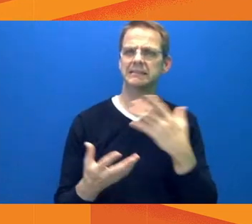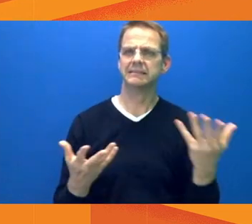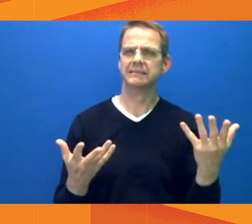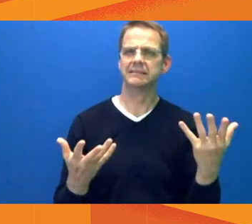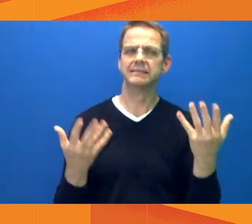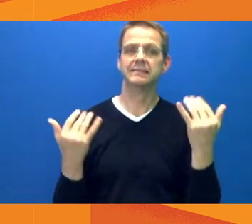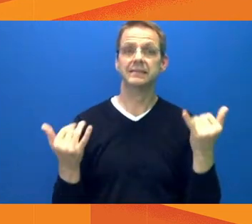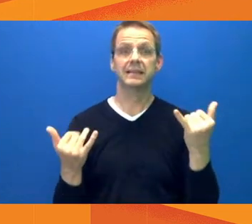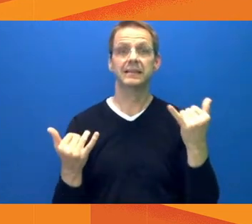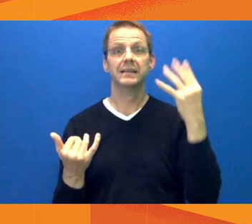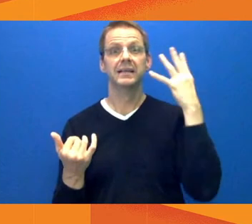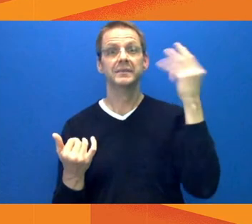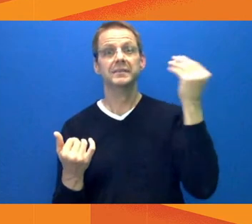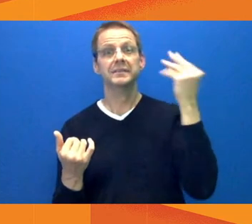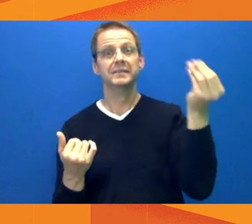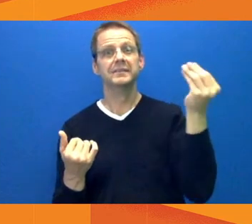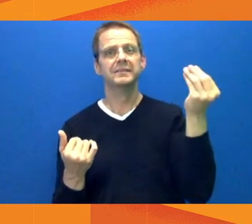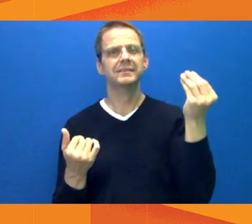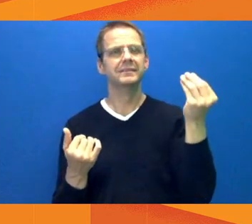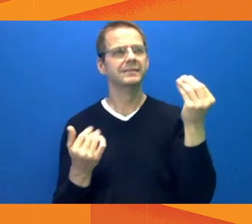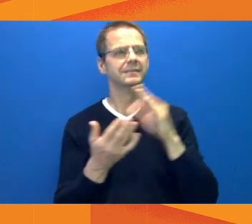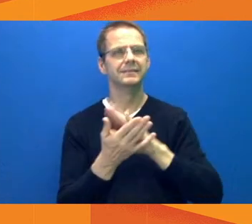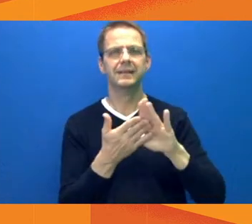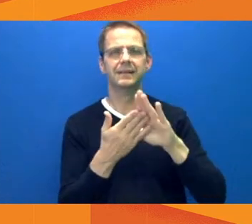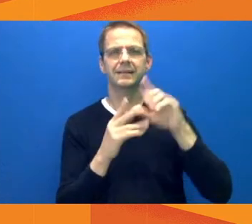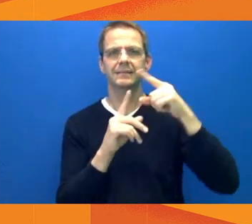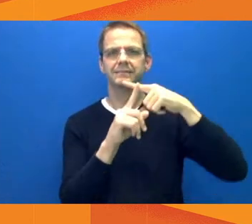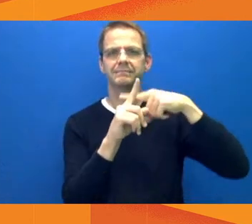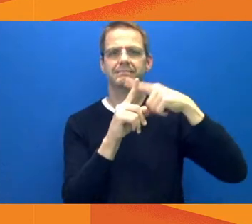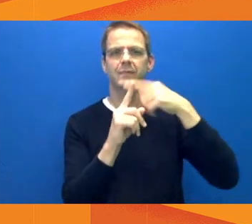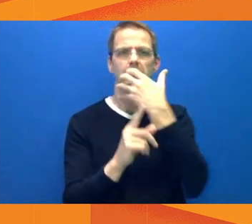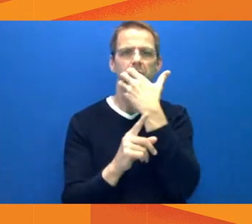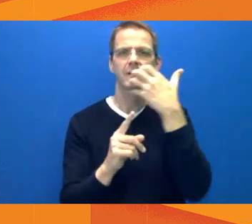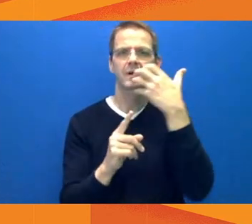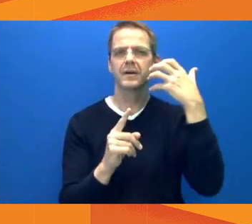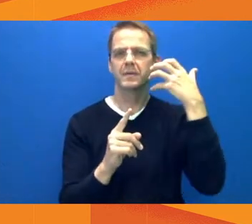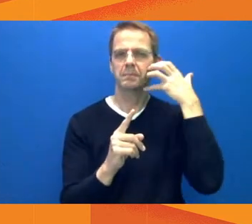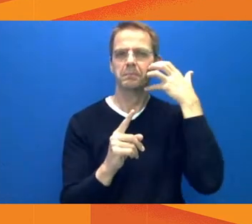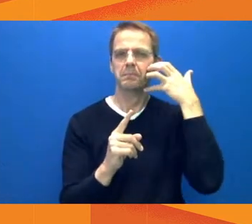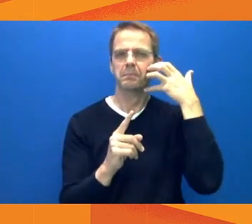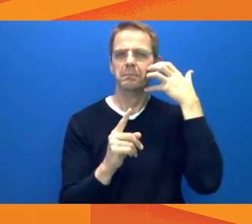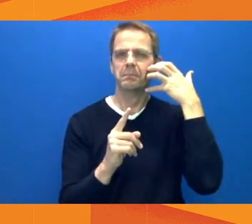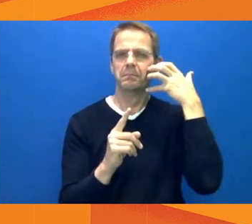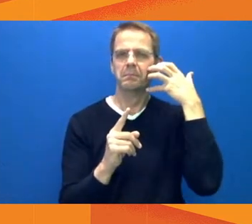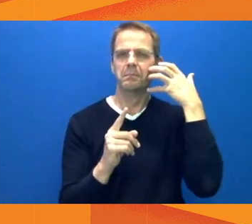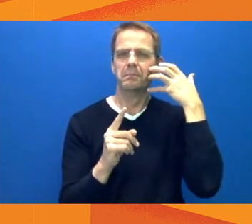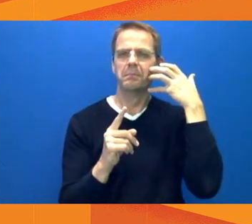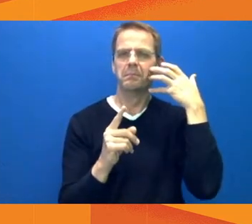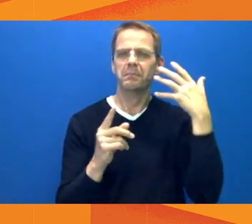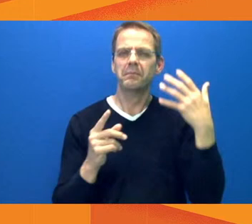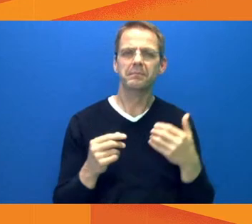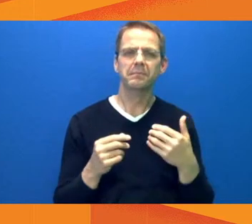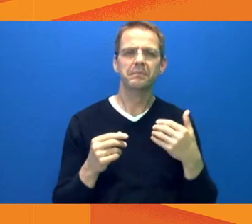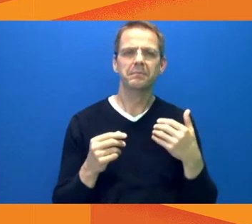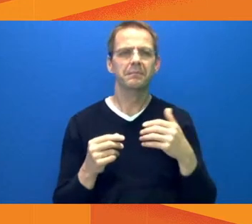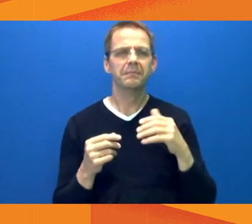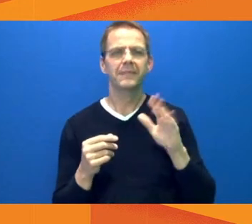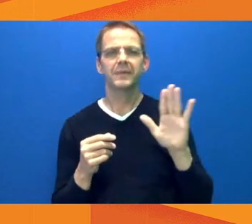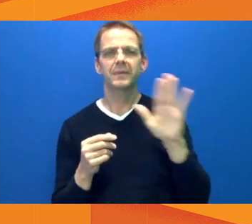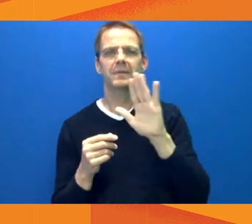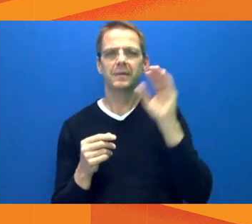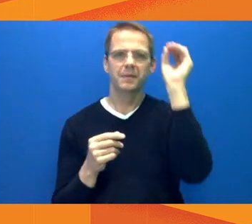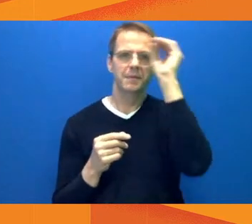Edmontonians about renewing that call yet again to remember to do these things? So